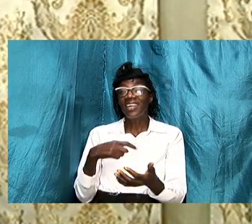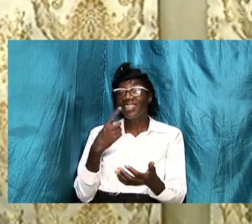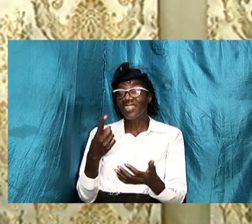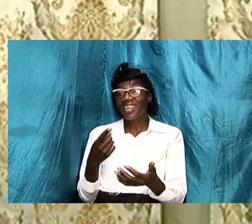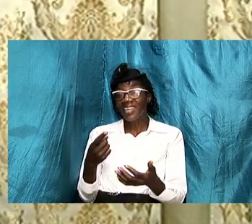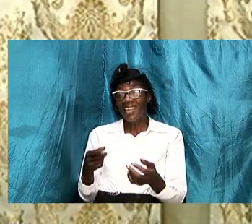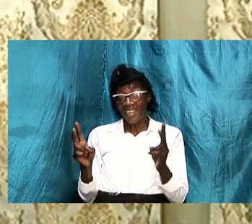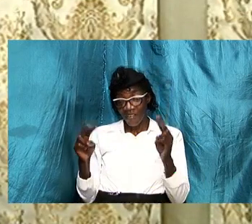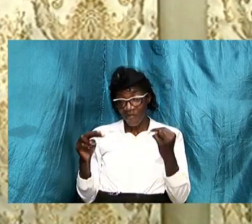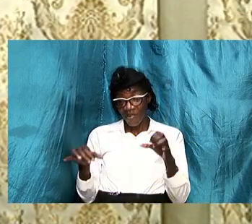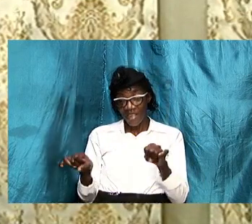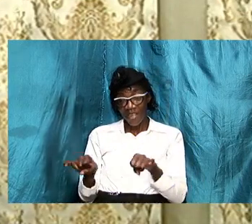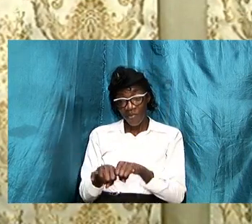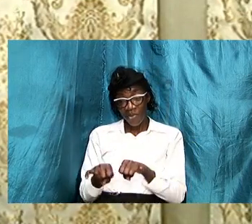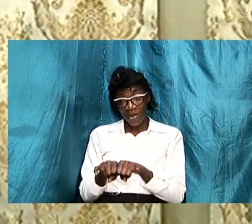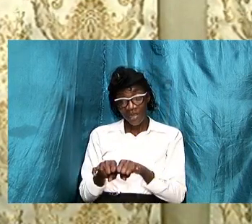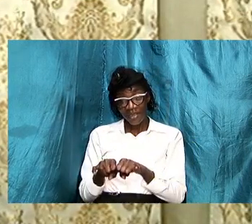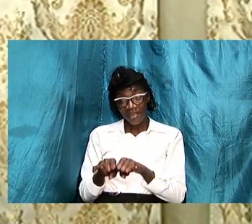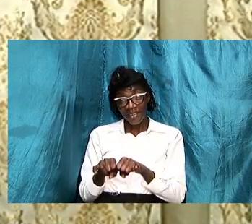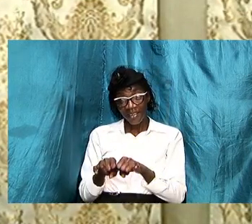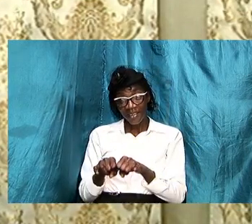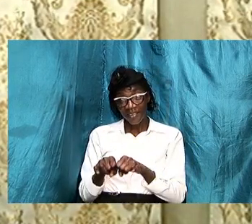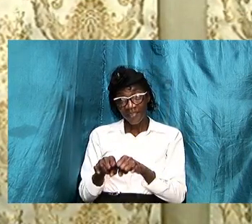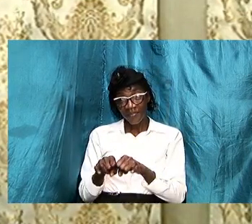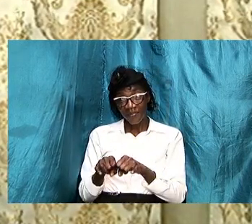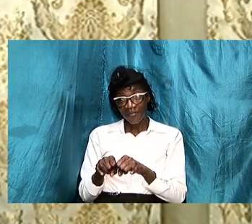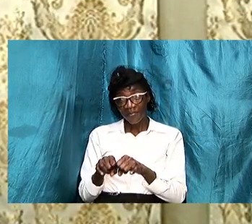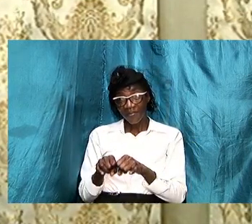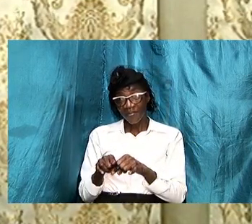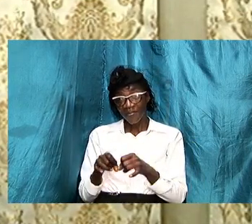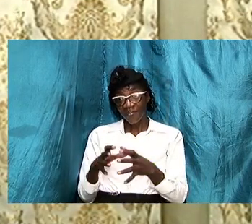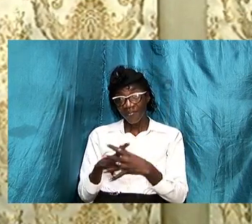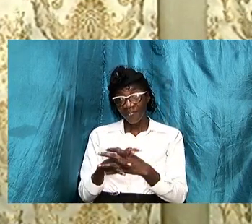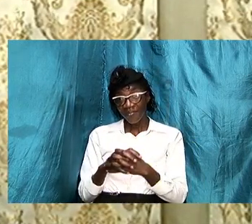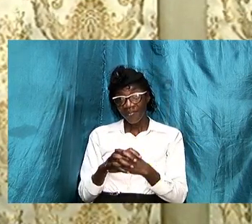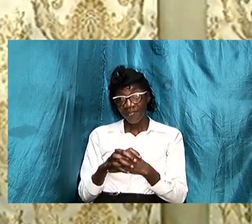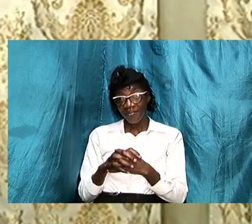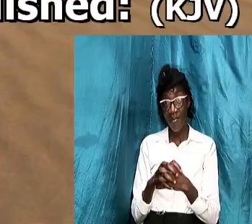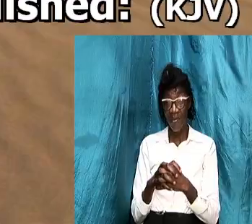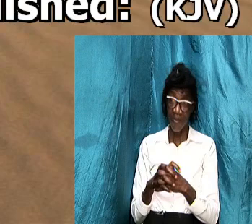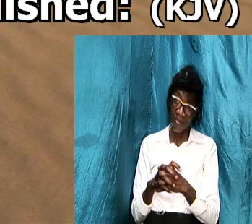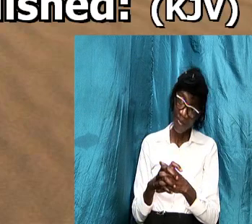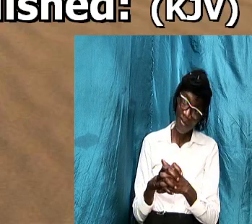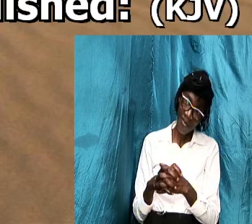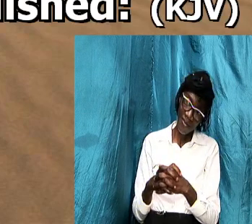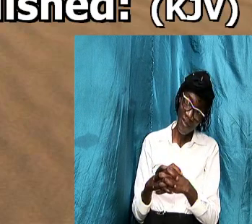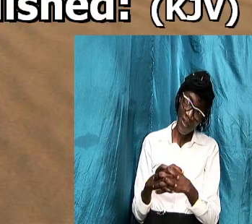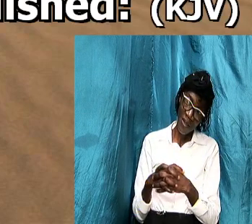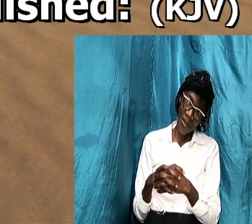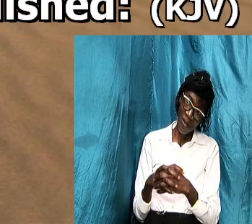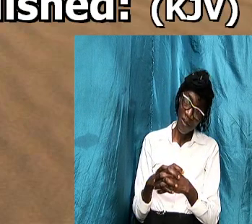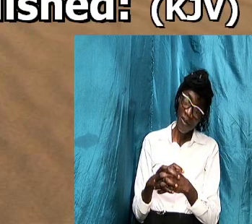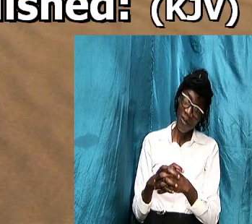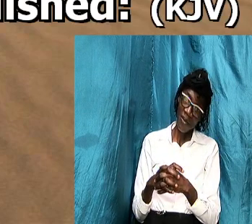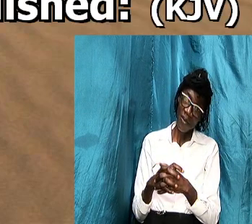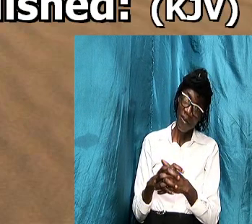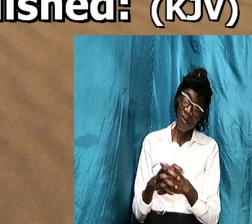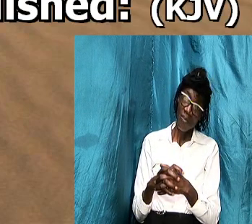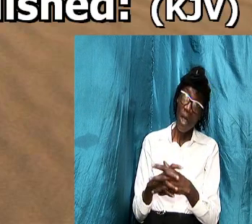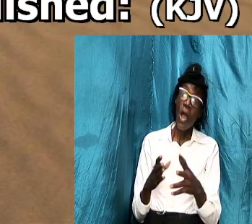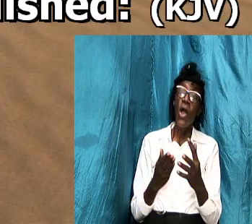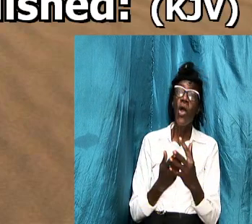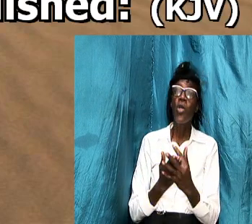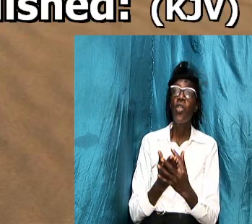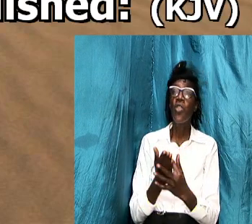very significant and let us put it on the screen so that we can take our time and look together it said through wisdom